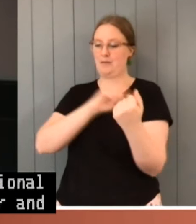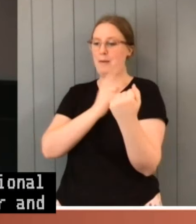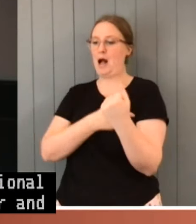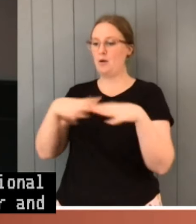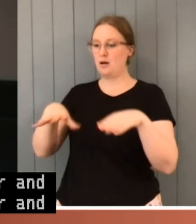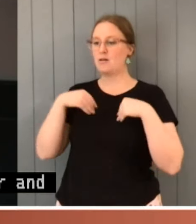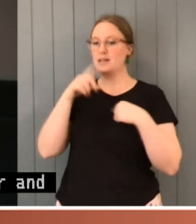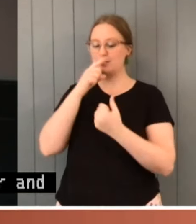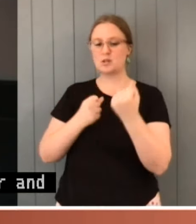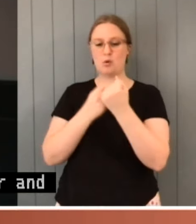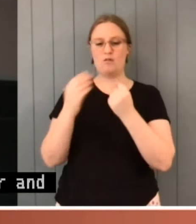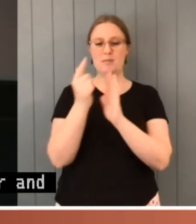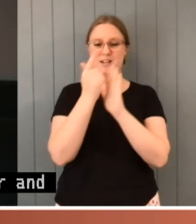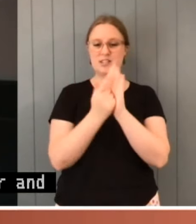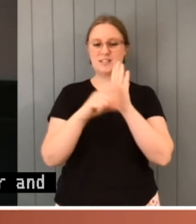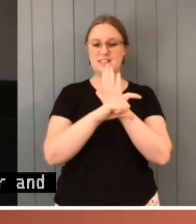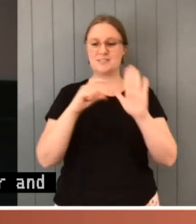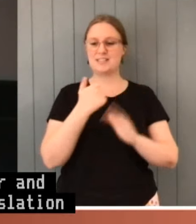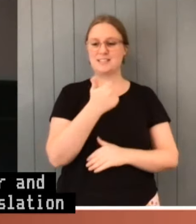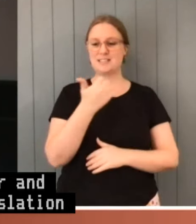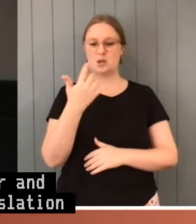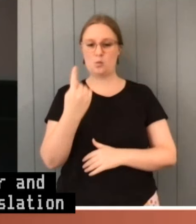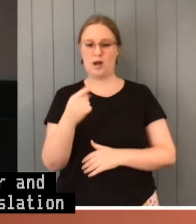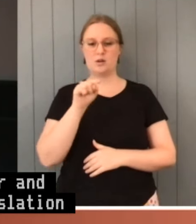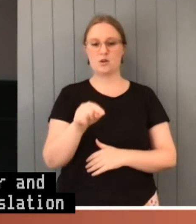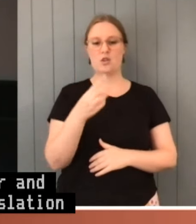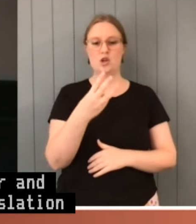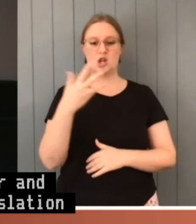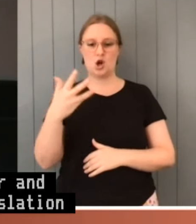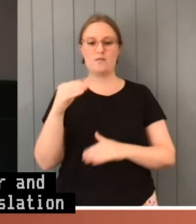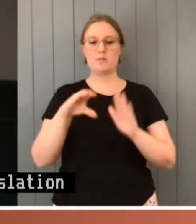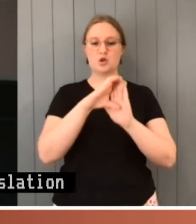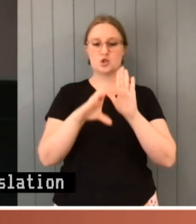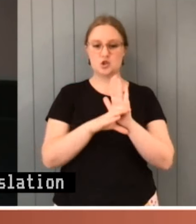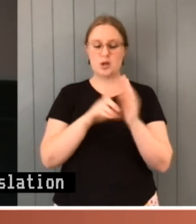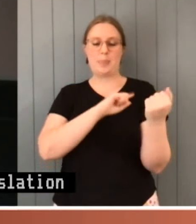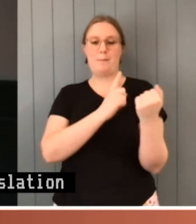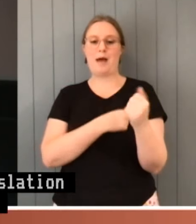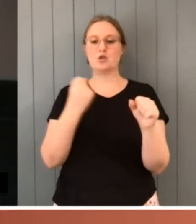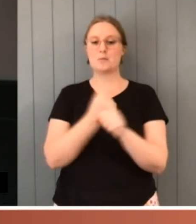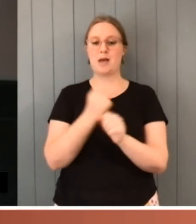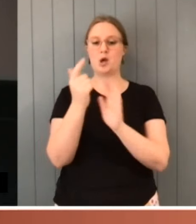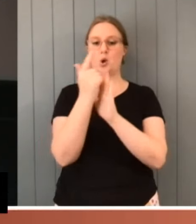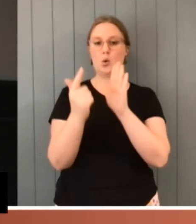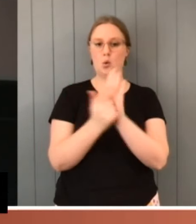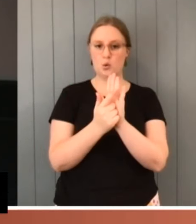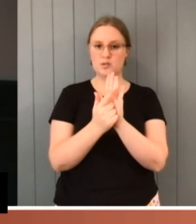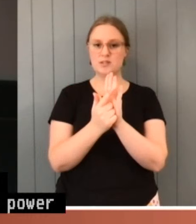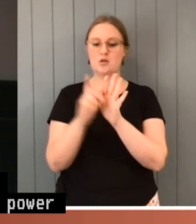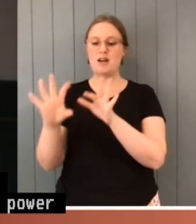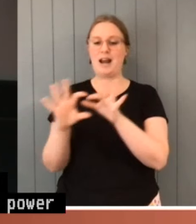5139 of the Constitution, which is the power to make laws incidental to the